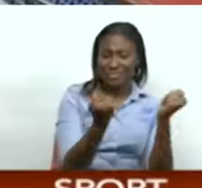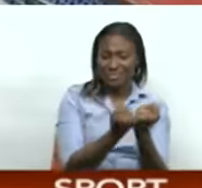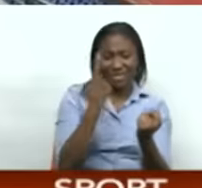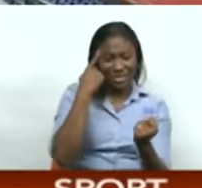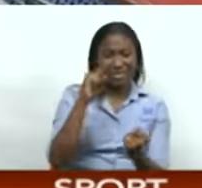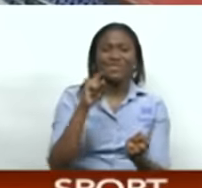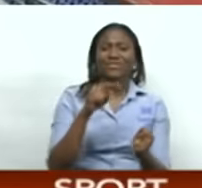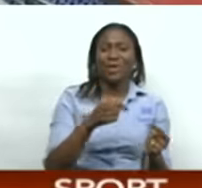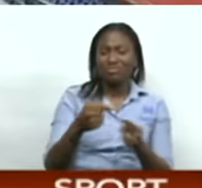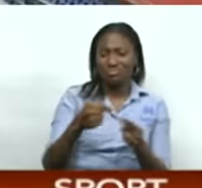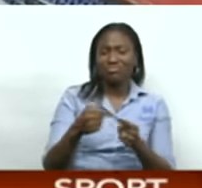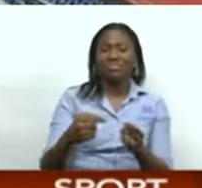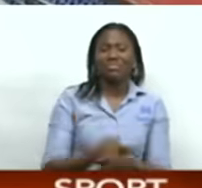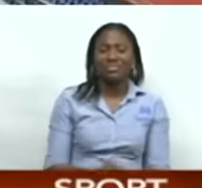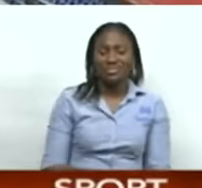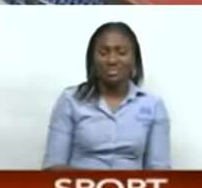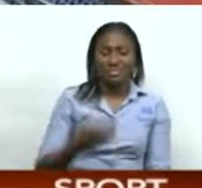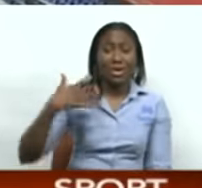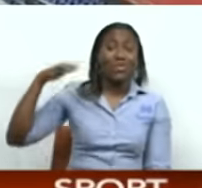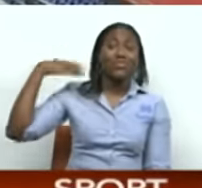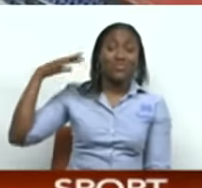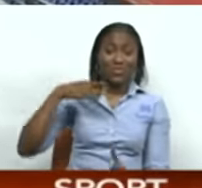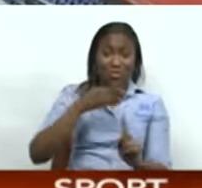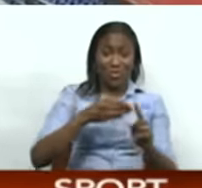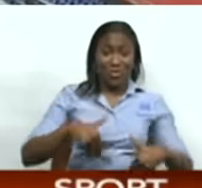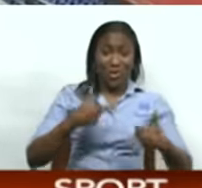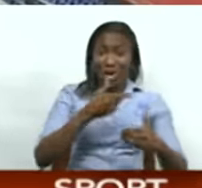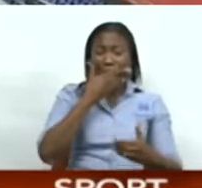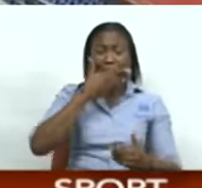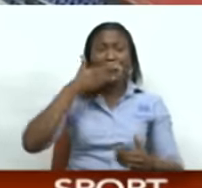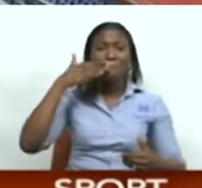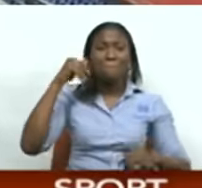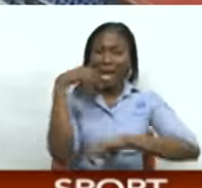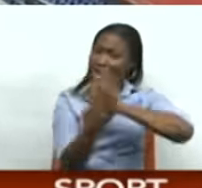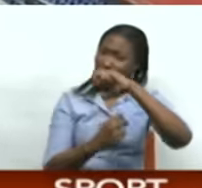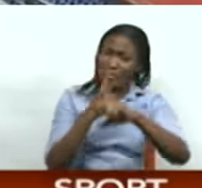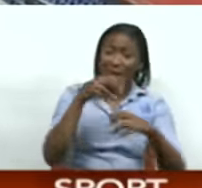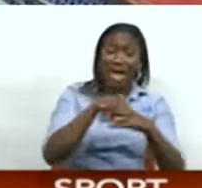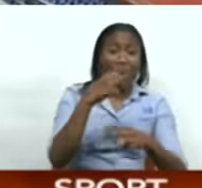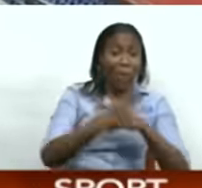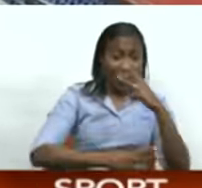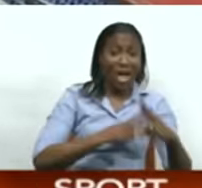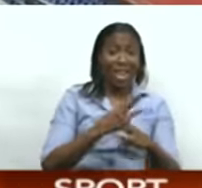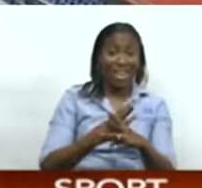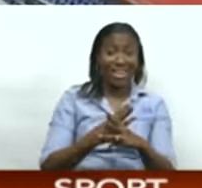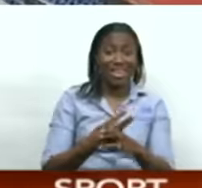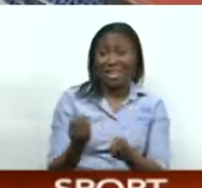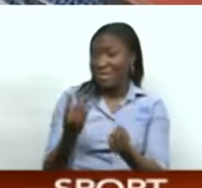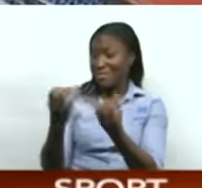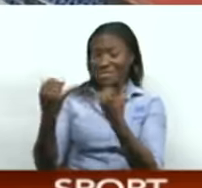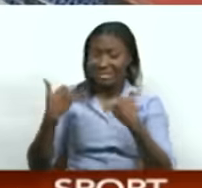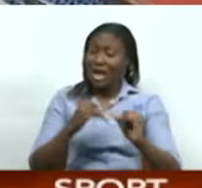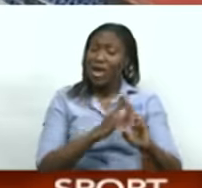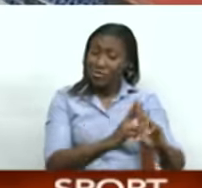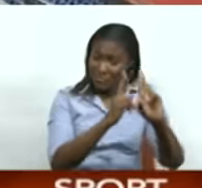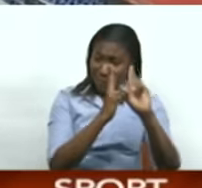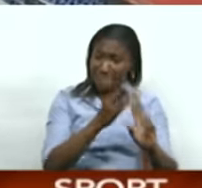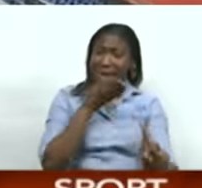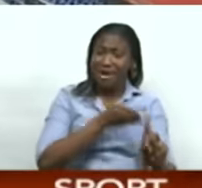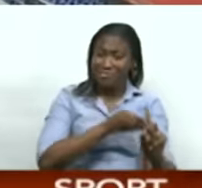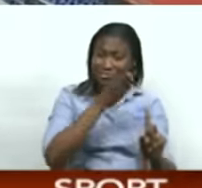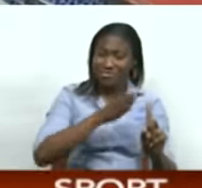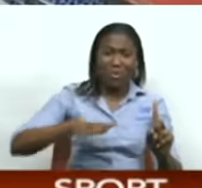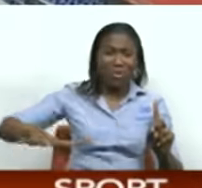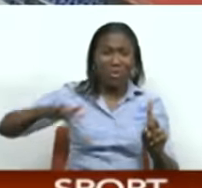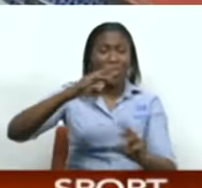seat. At one time, Sunil, of course, was the best spinner in the world. He's still very well respected. He's around